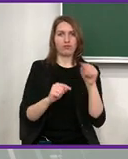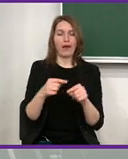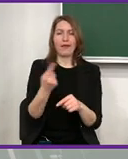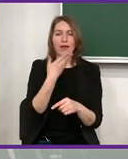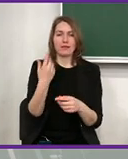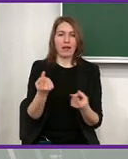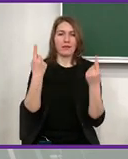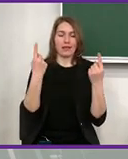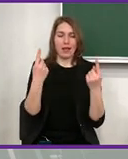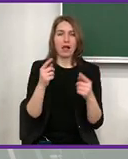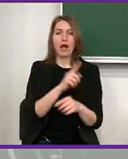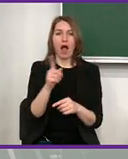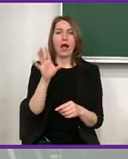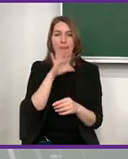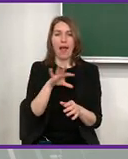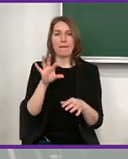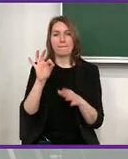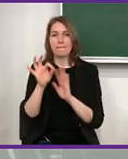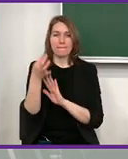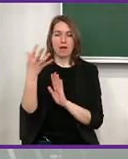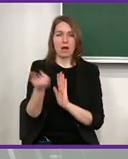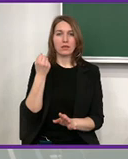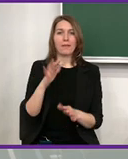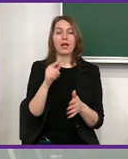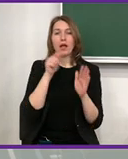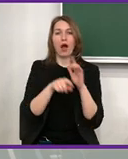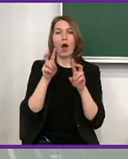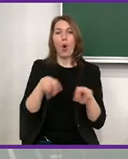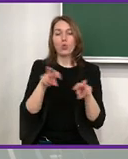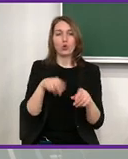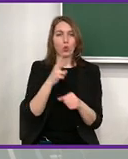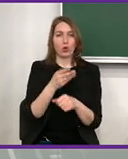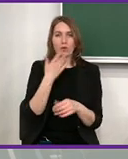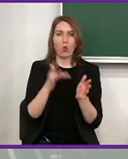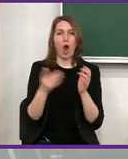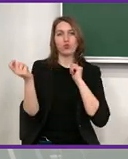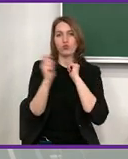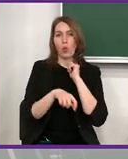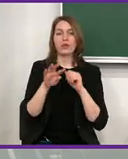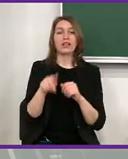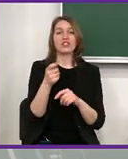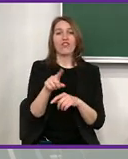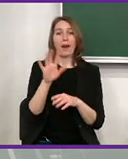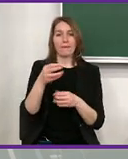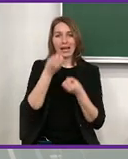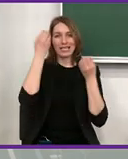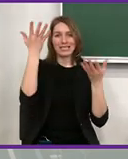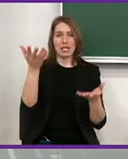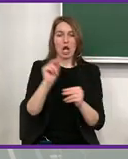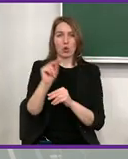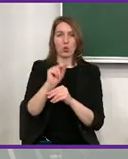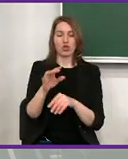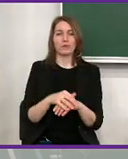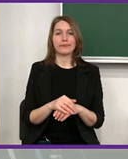companies who were ready to start some discussions, negotiations. And we wanted to